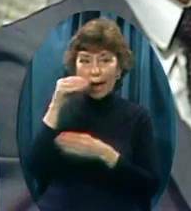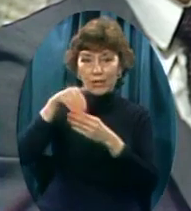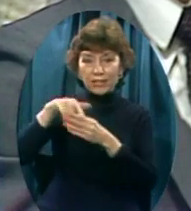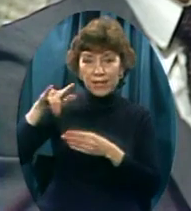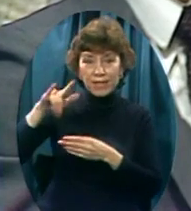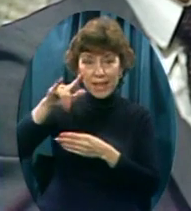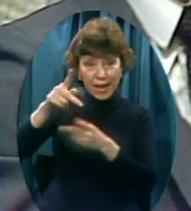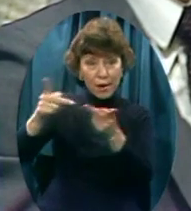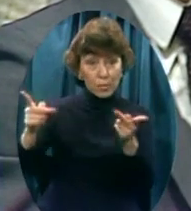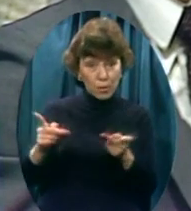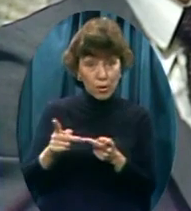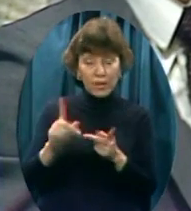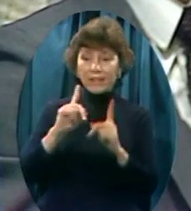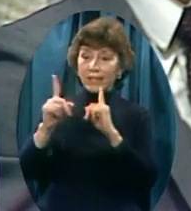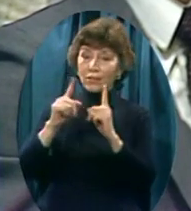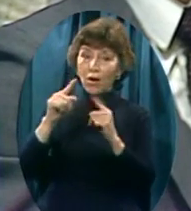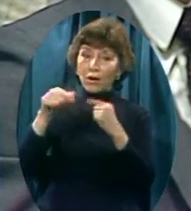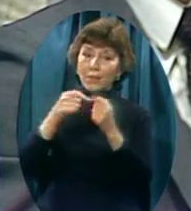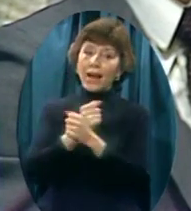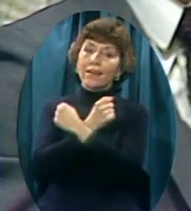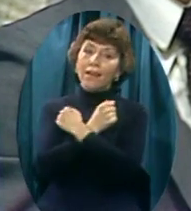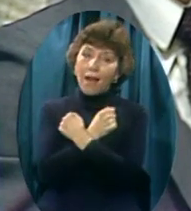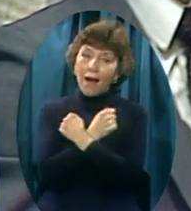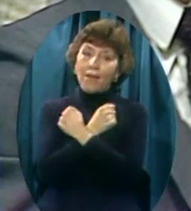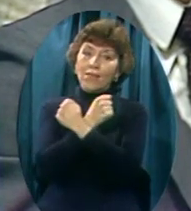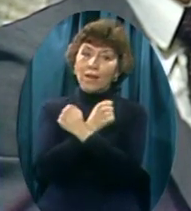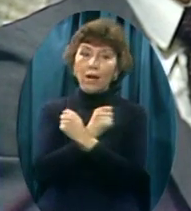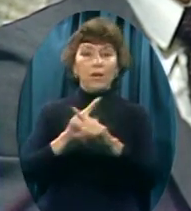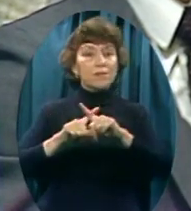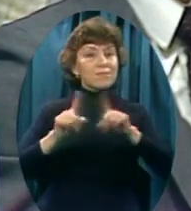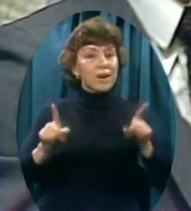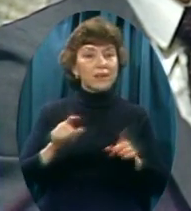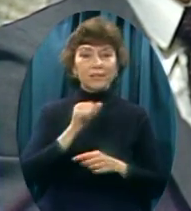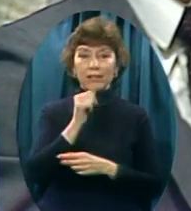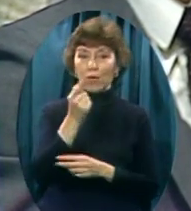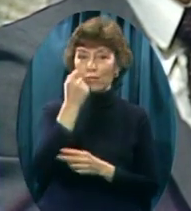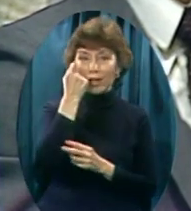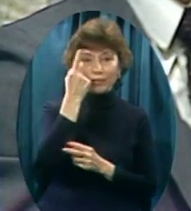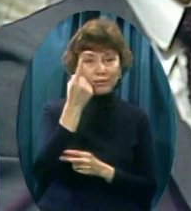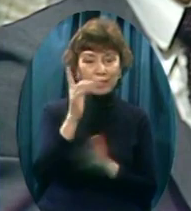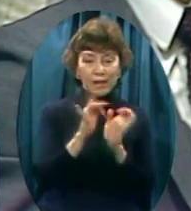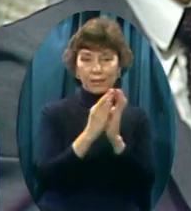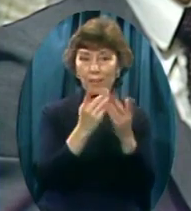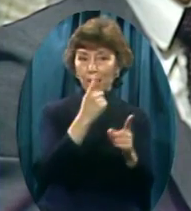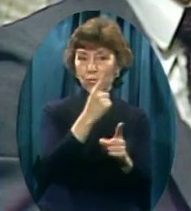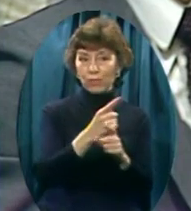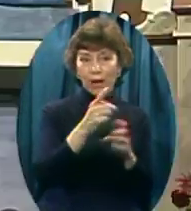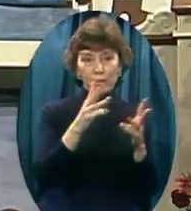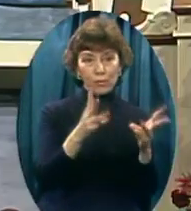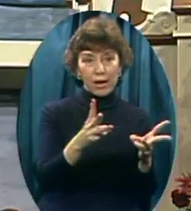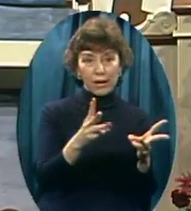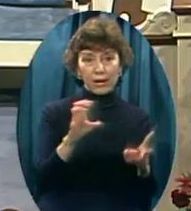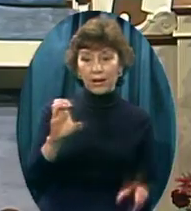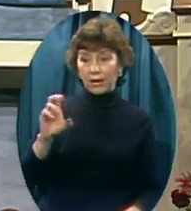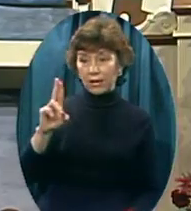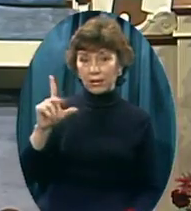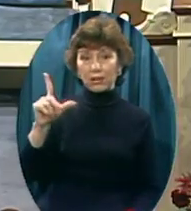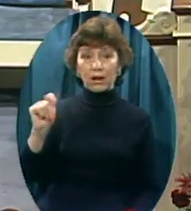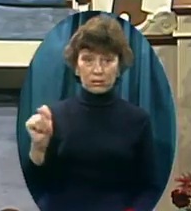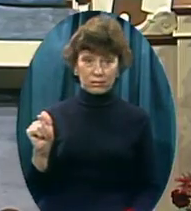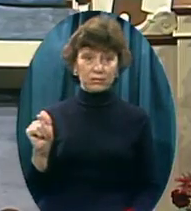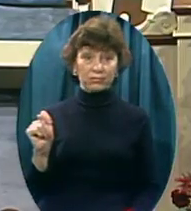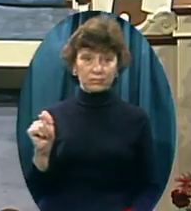affection One for another But they have no commitment To a correct theology And the end result Of course Is a cult And